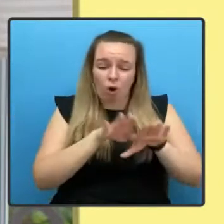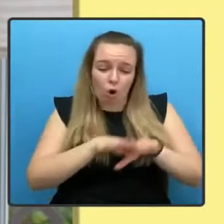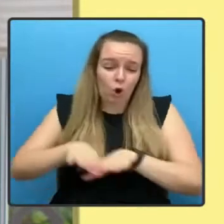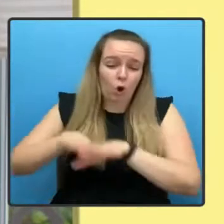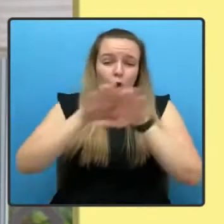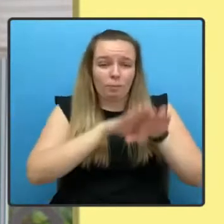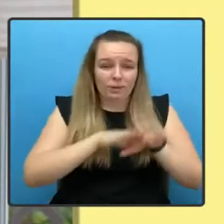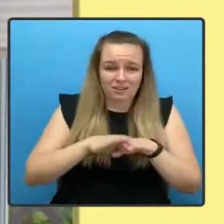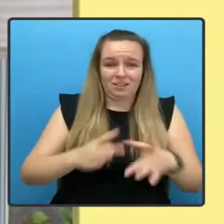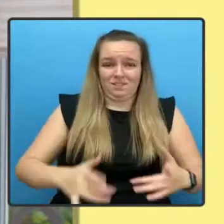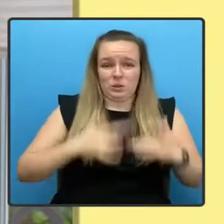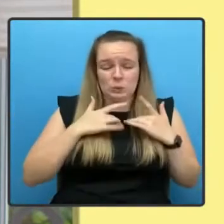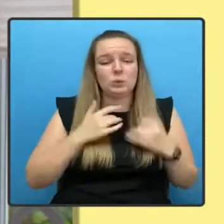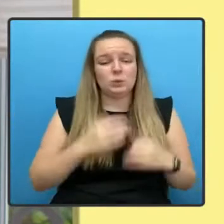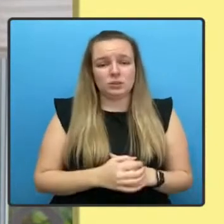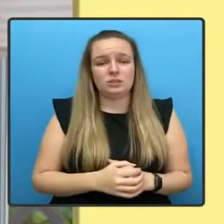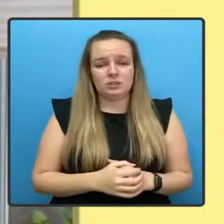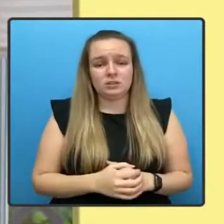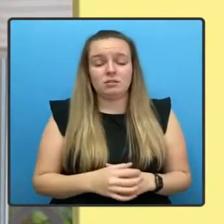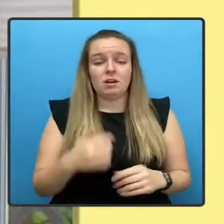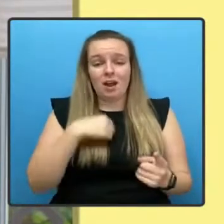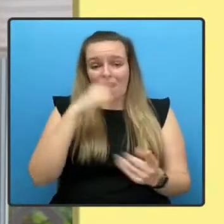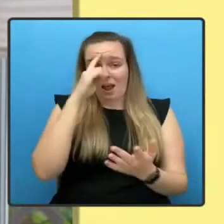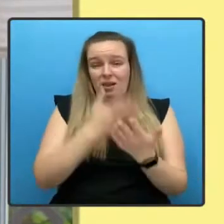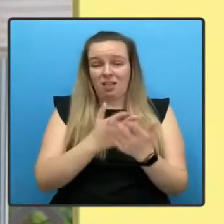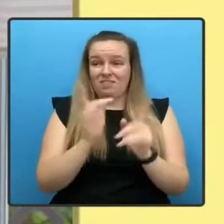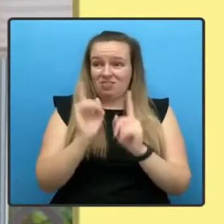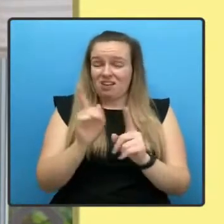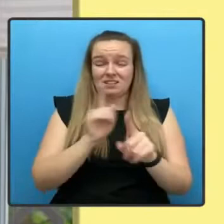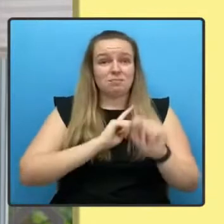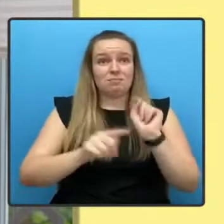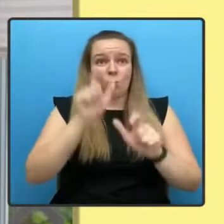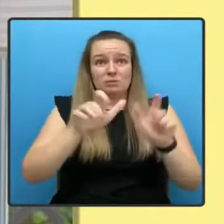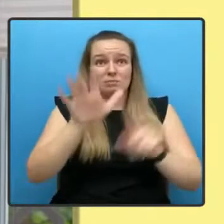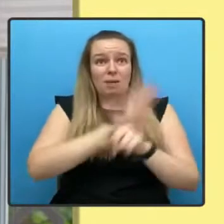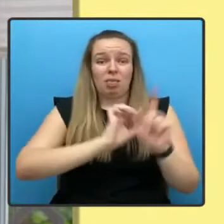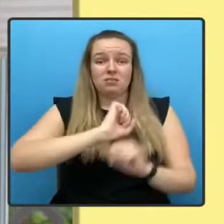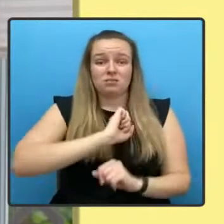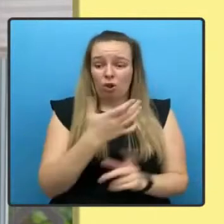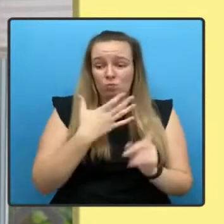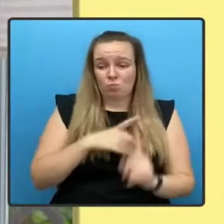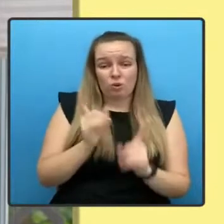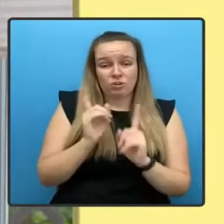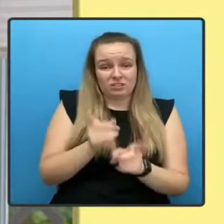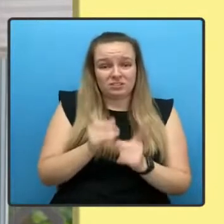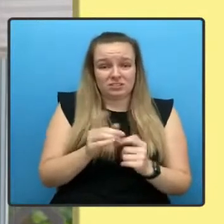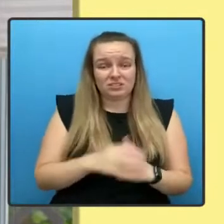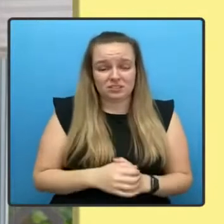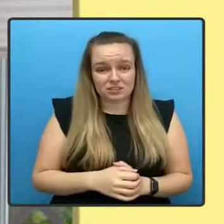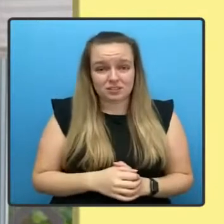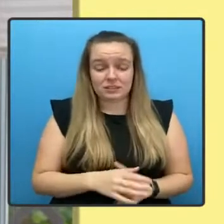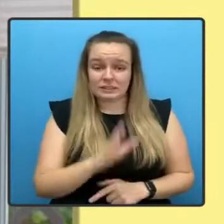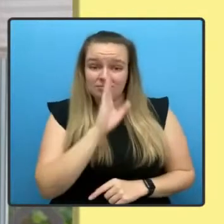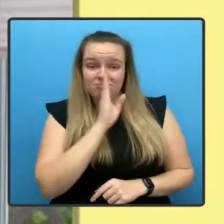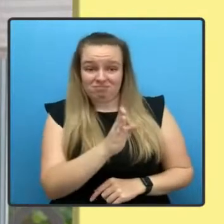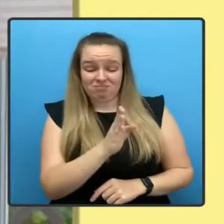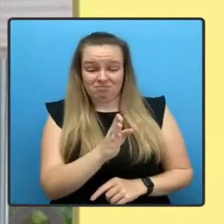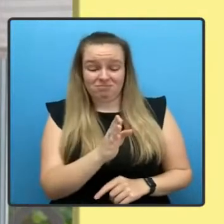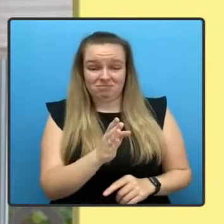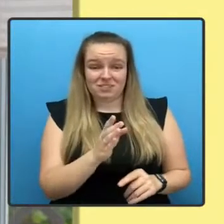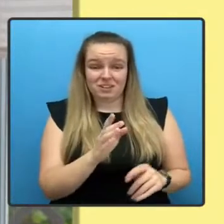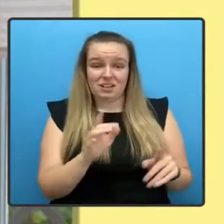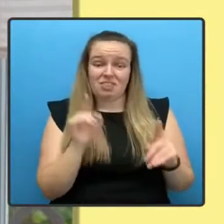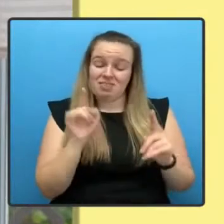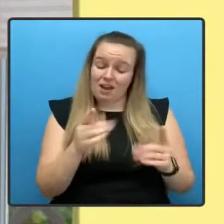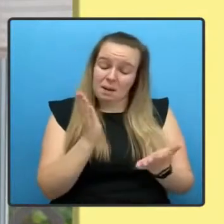believe that's what most people in Scotland really want. And to be frank, it's what is badly needed as we face